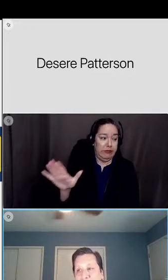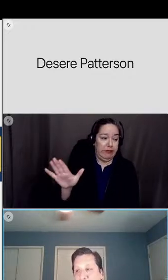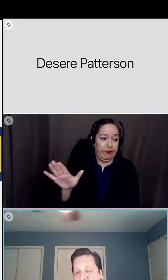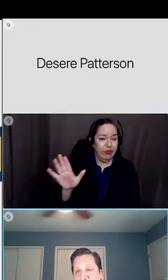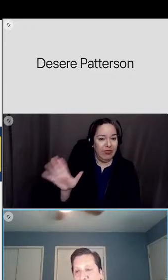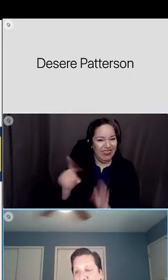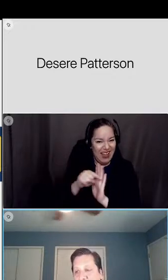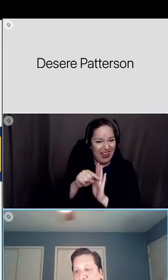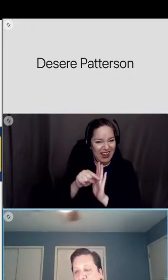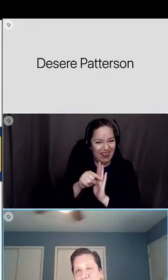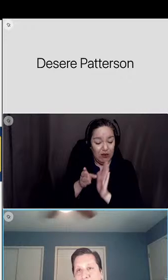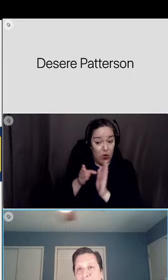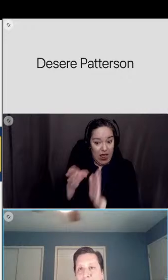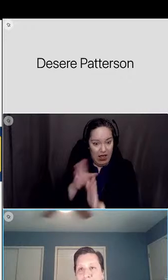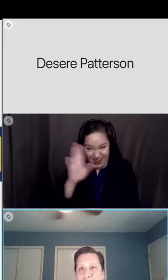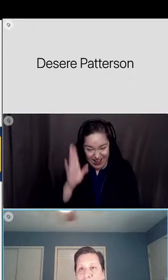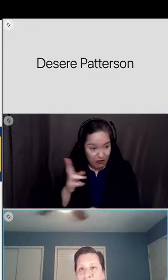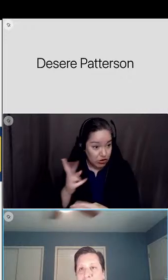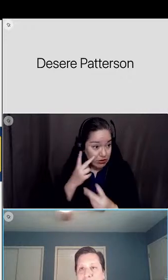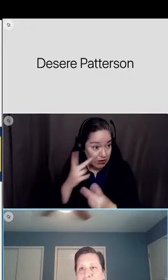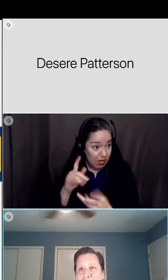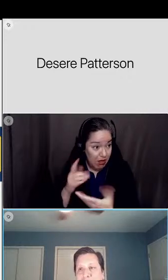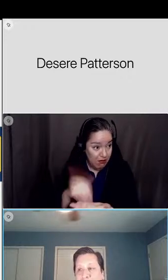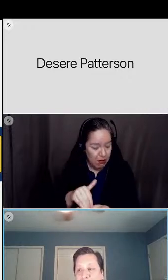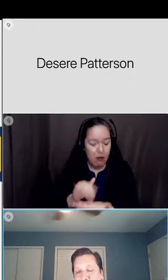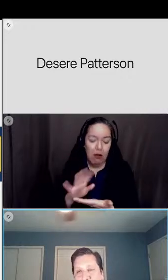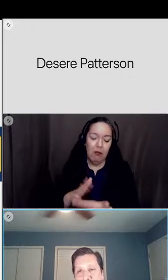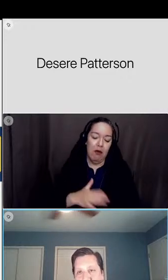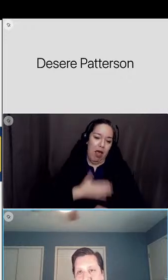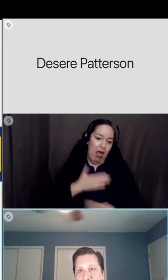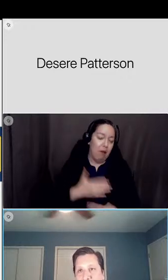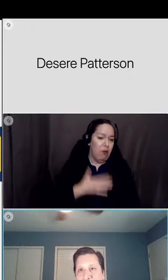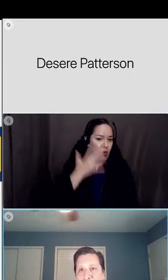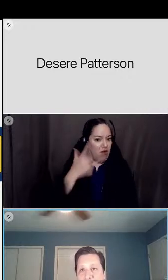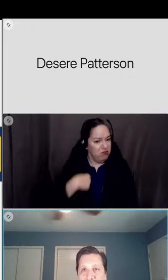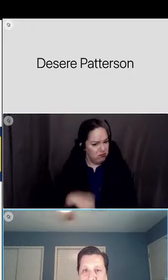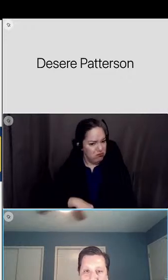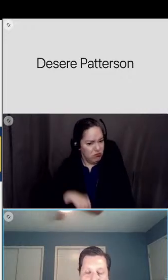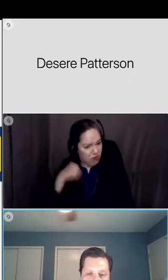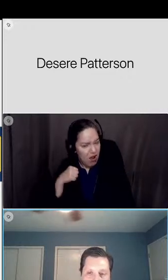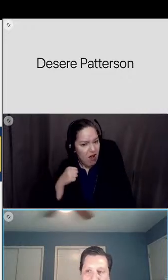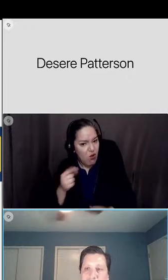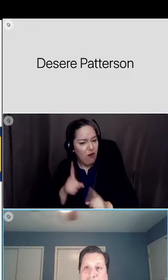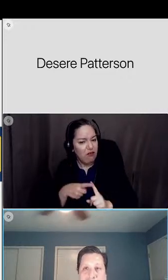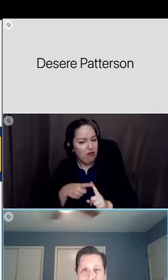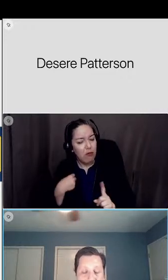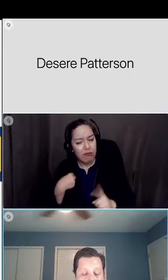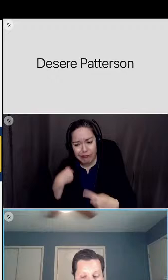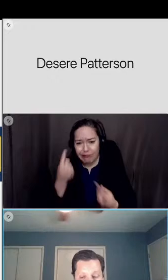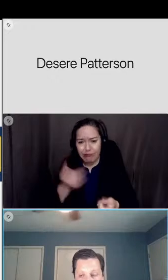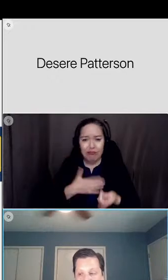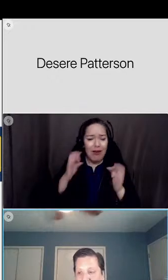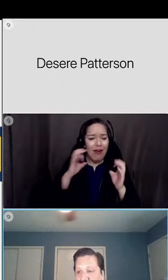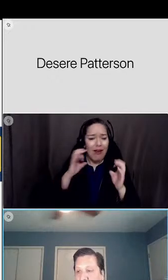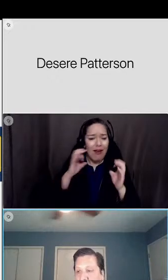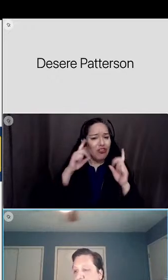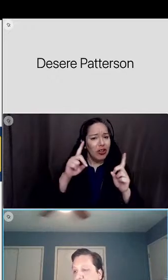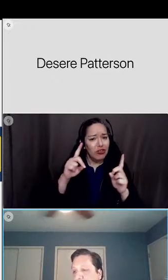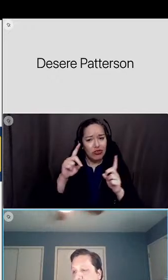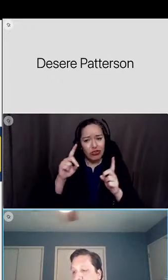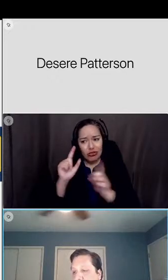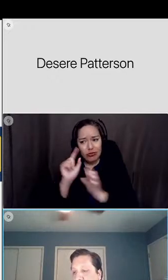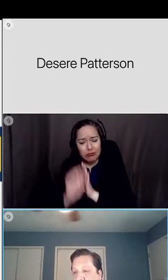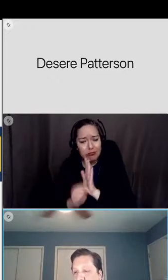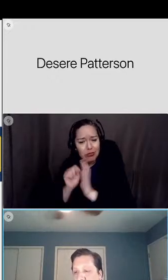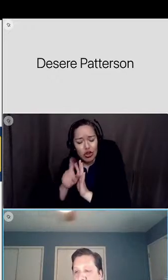because i i actually am proud of where i'm from and i've been told many times throughout my educational career and my professional career